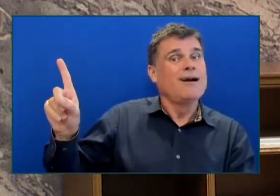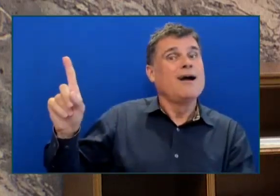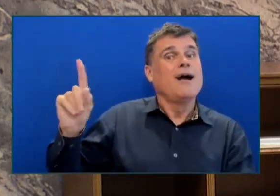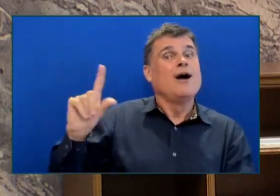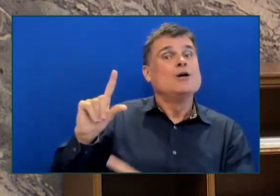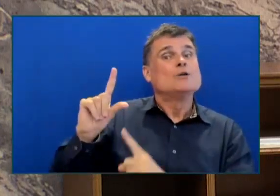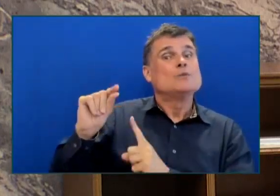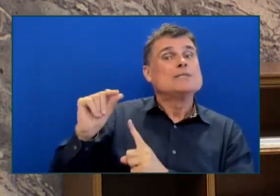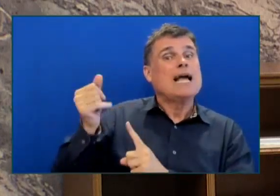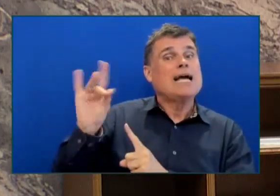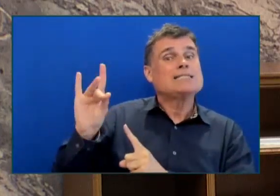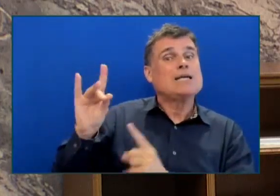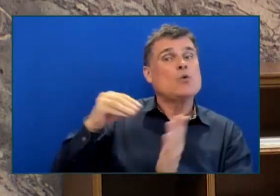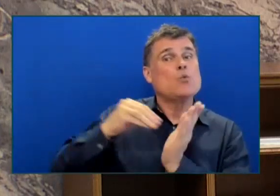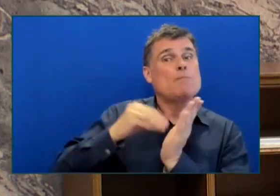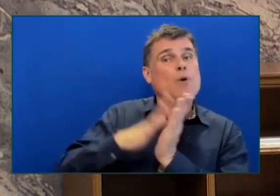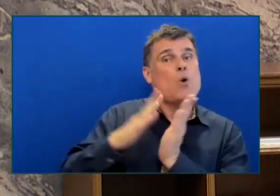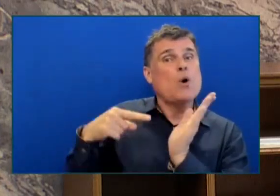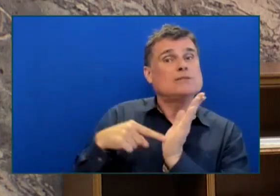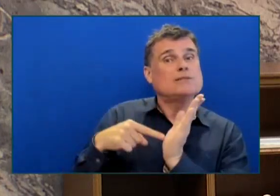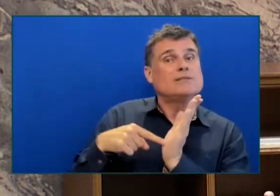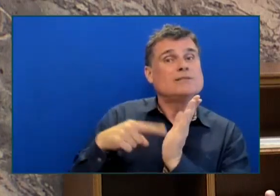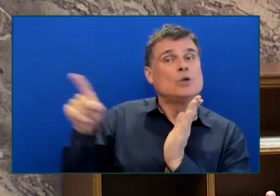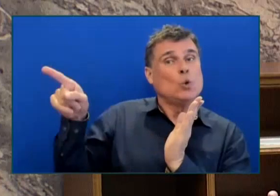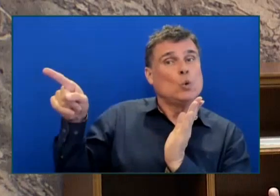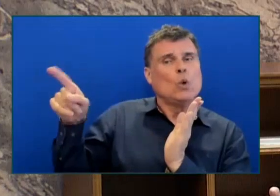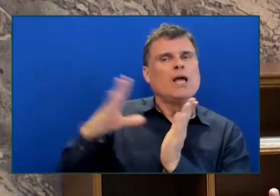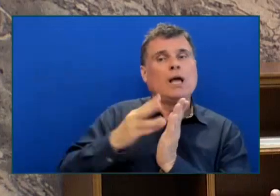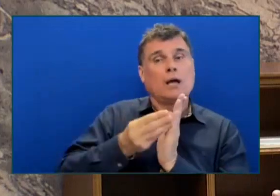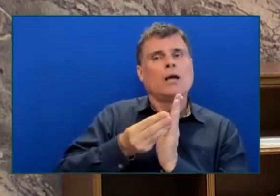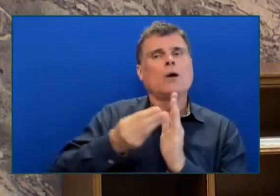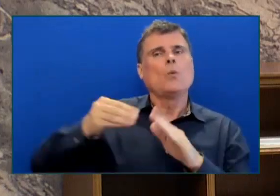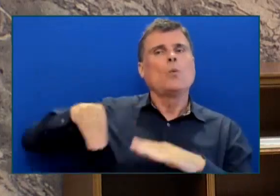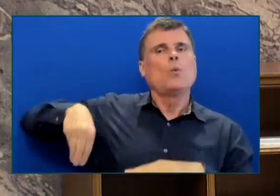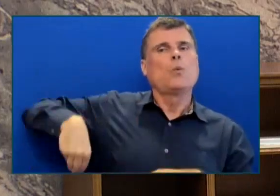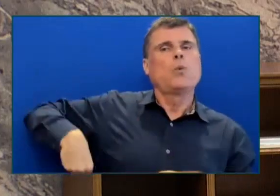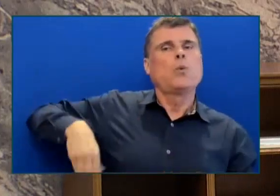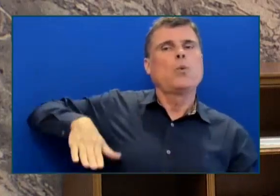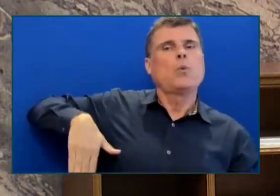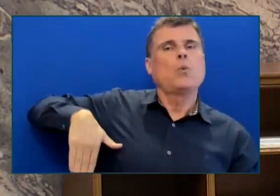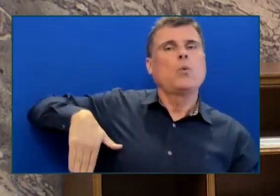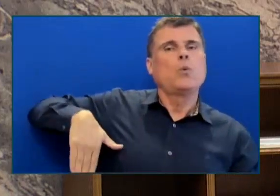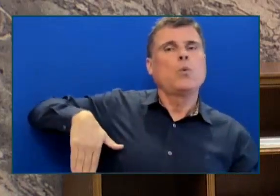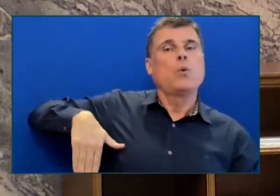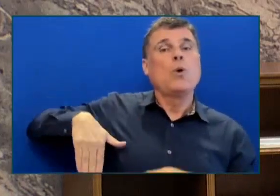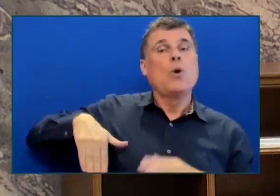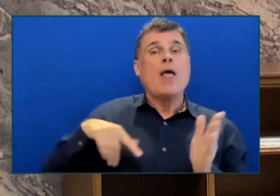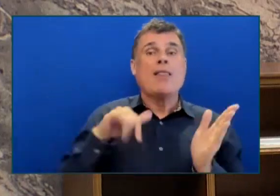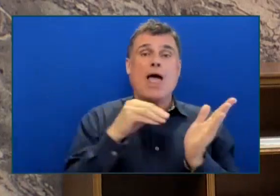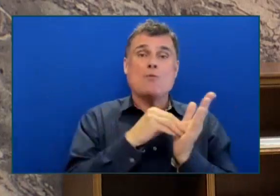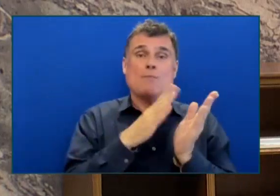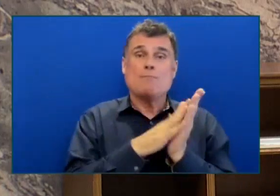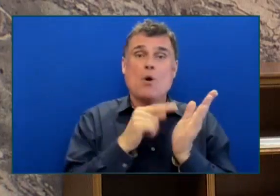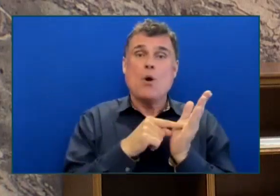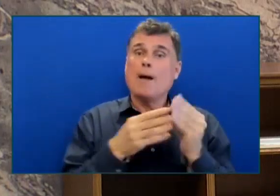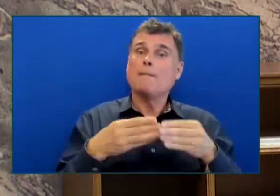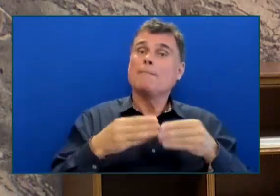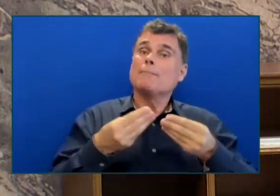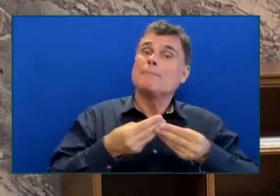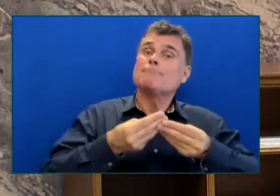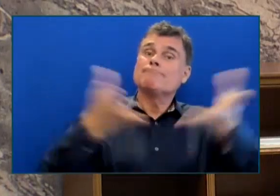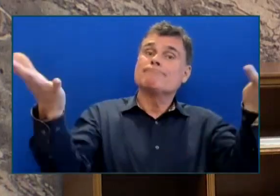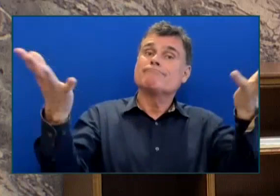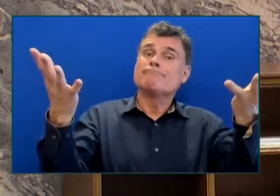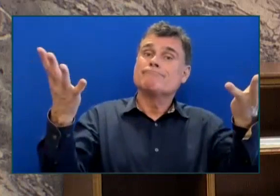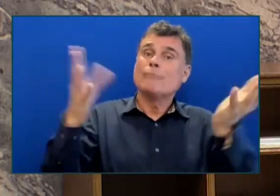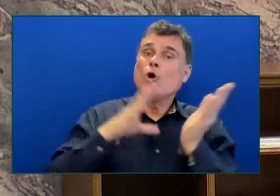buries this report, which only became known to the public because it was leaked by a whistleblower, this Premier, who was the B